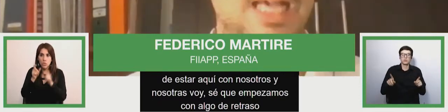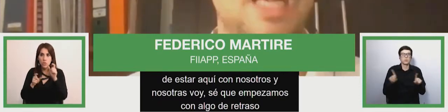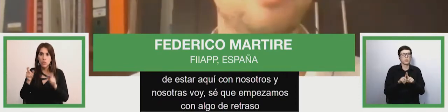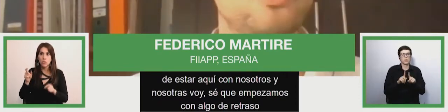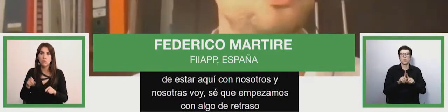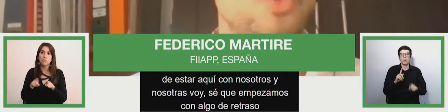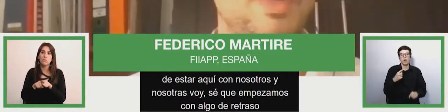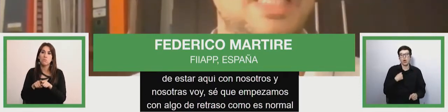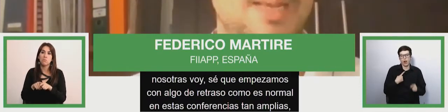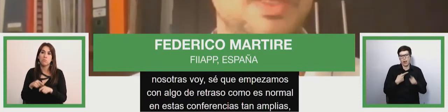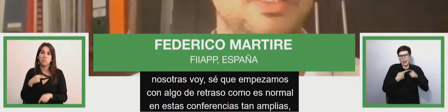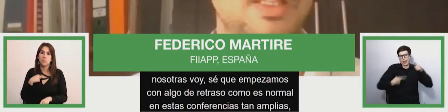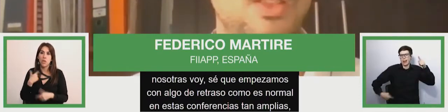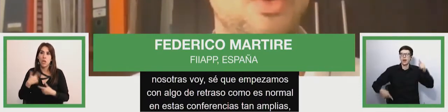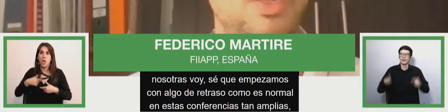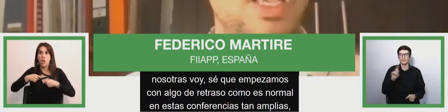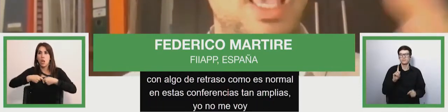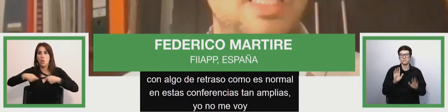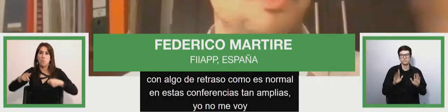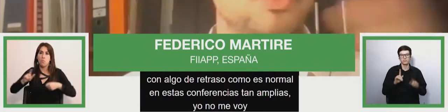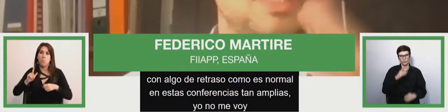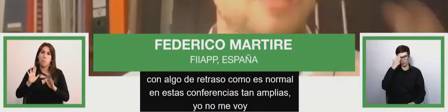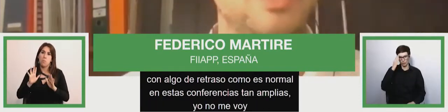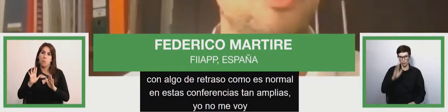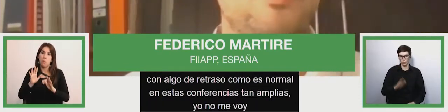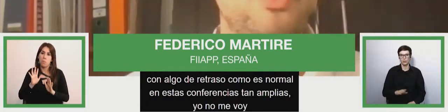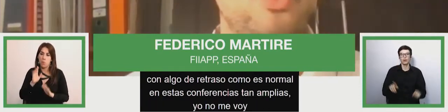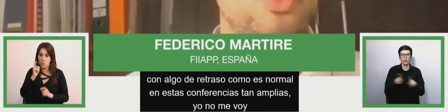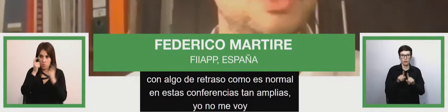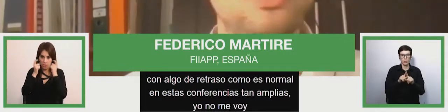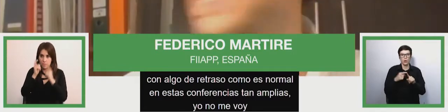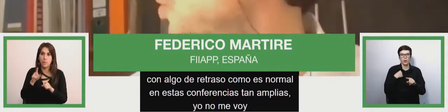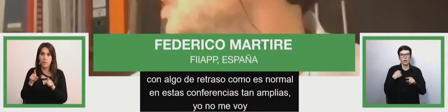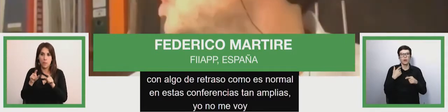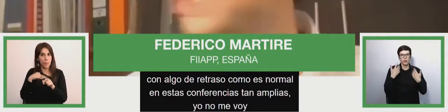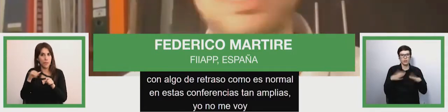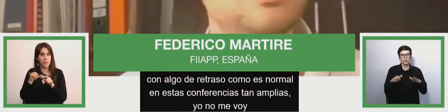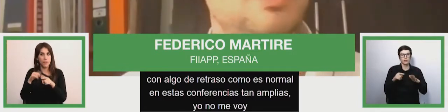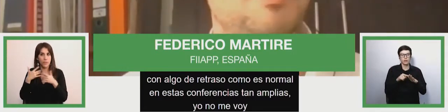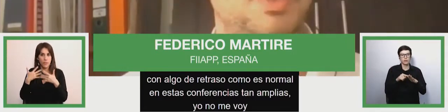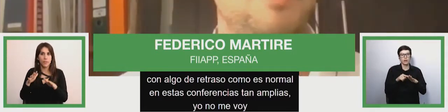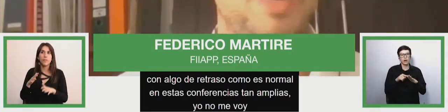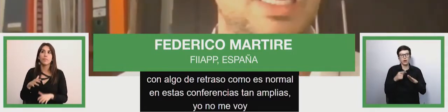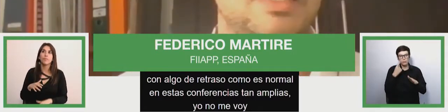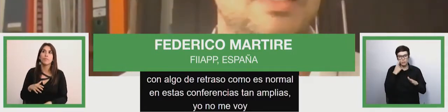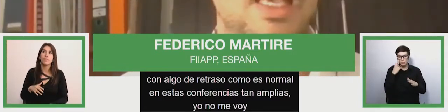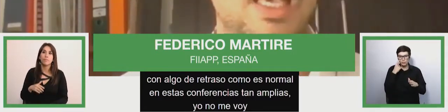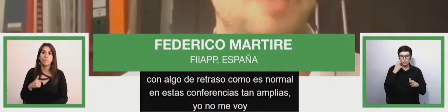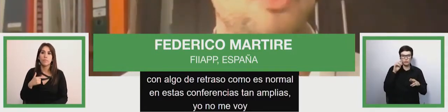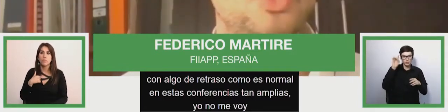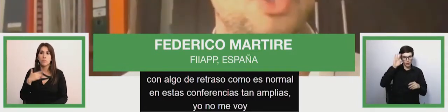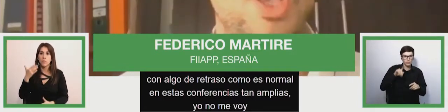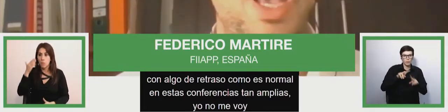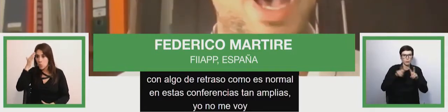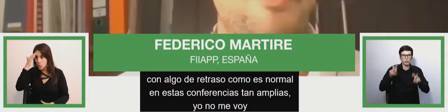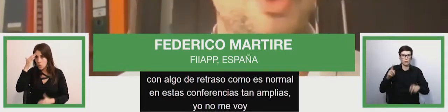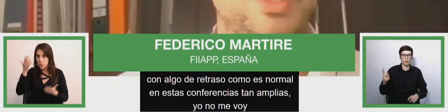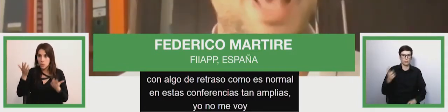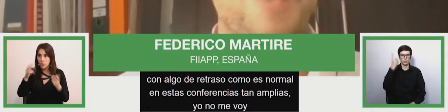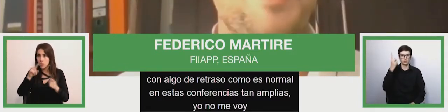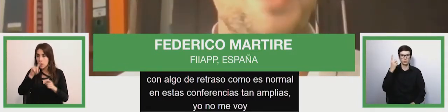further in my presentation. We have guided our main aspects here that we want to address, and